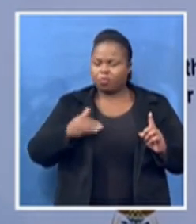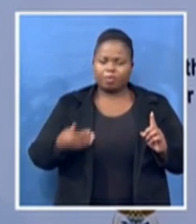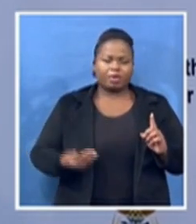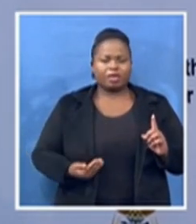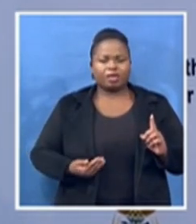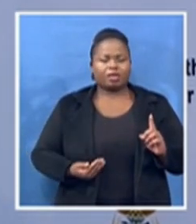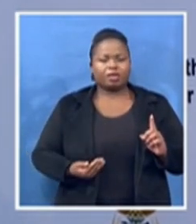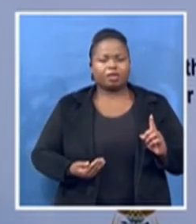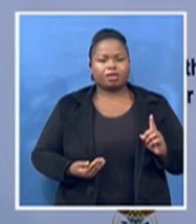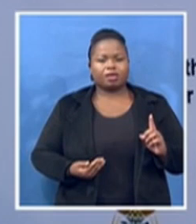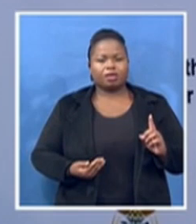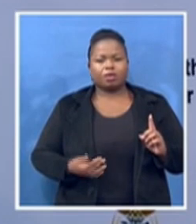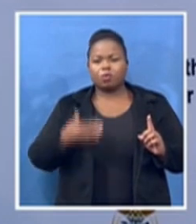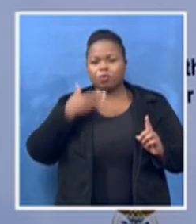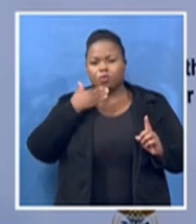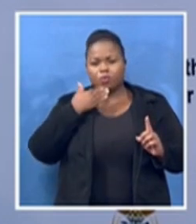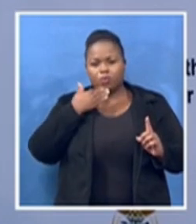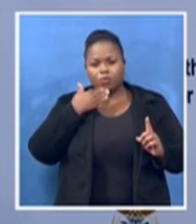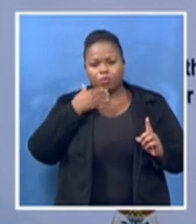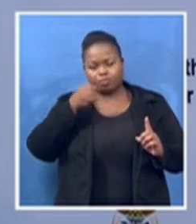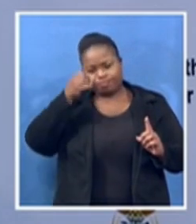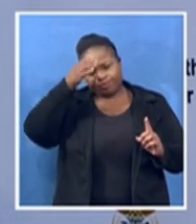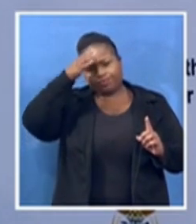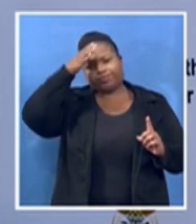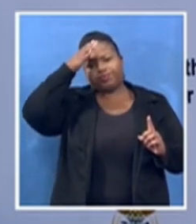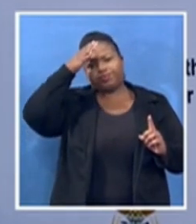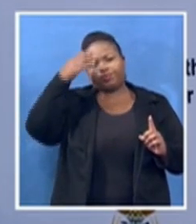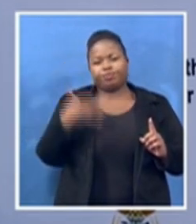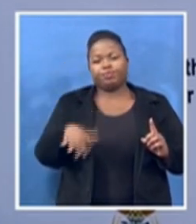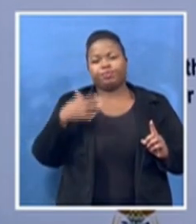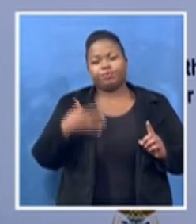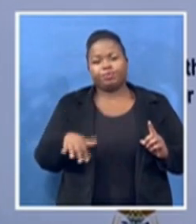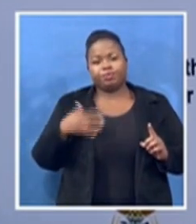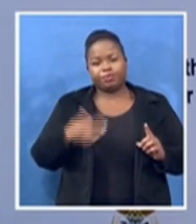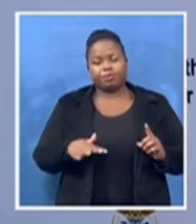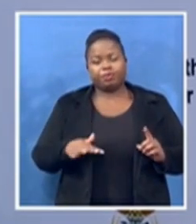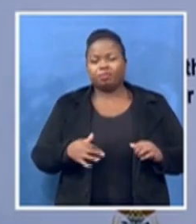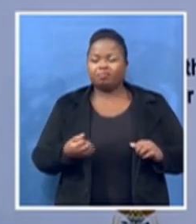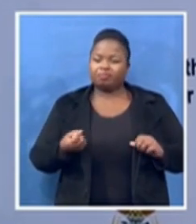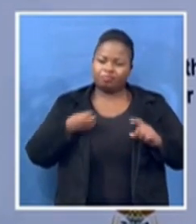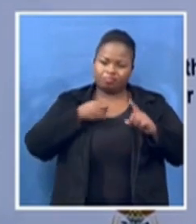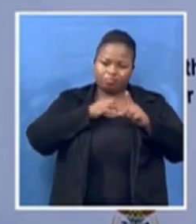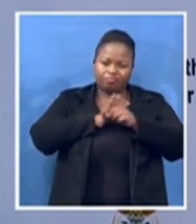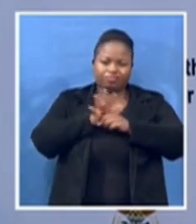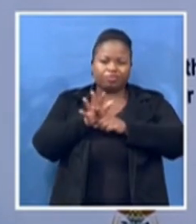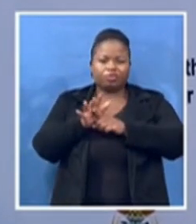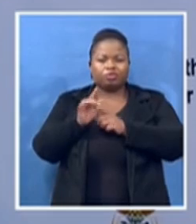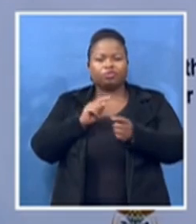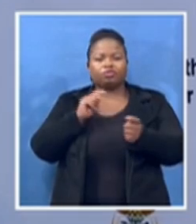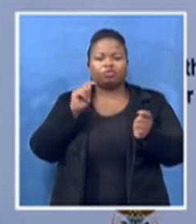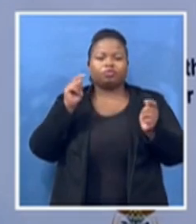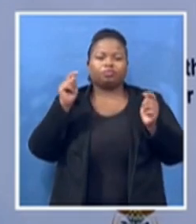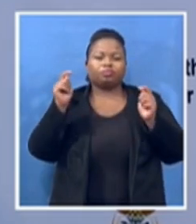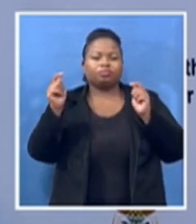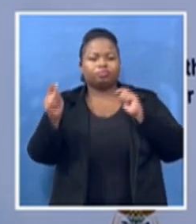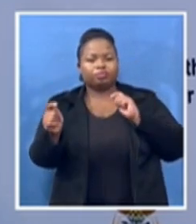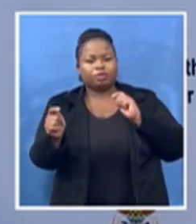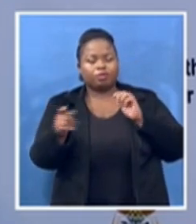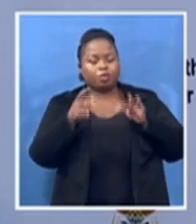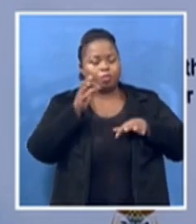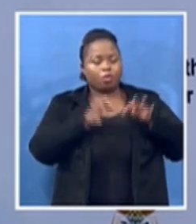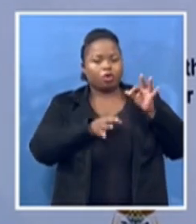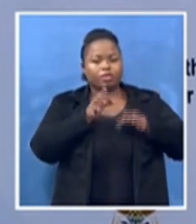she transverse effortlessly from politics to religion to education